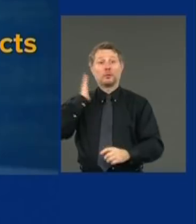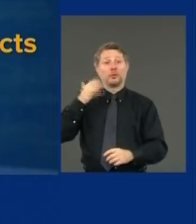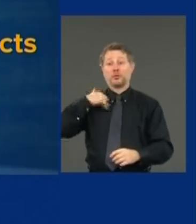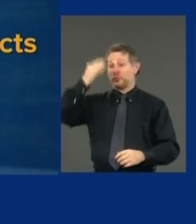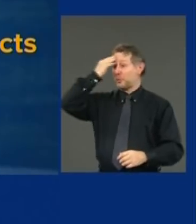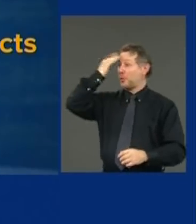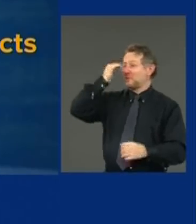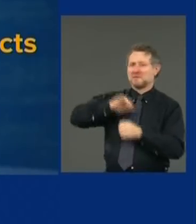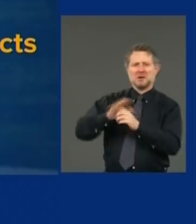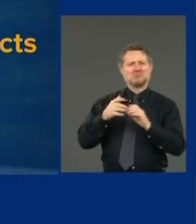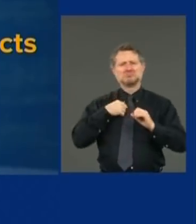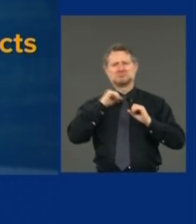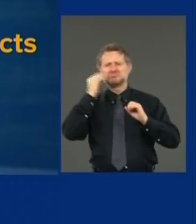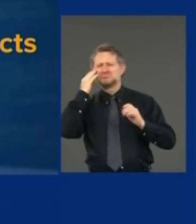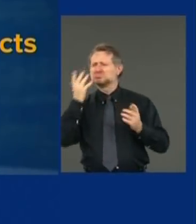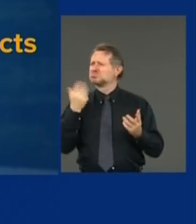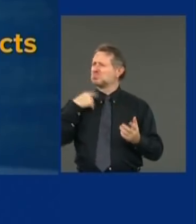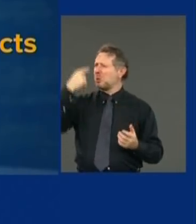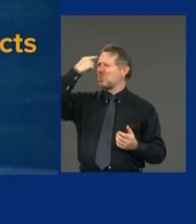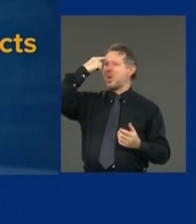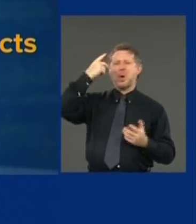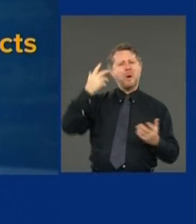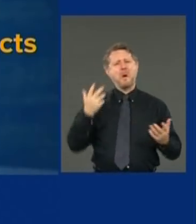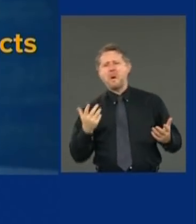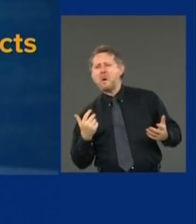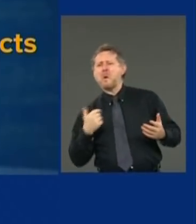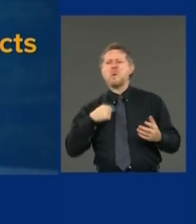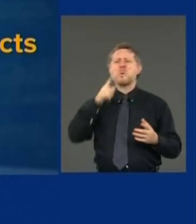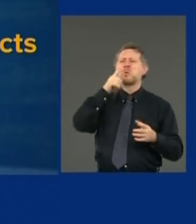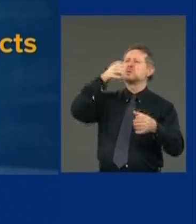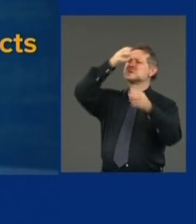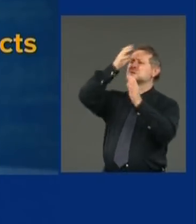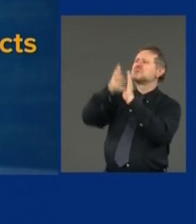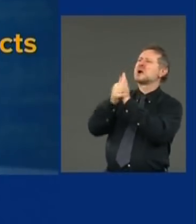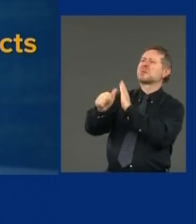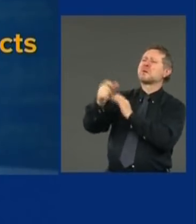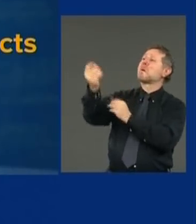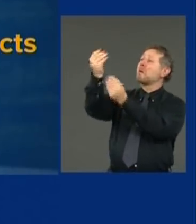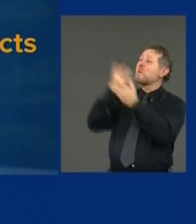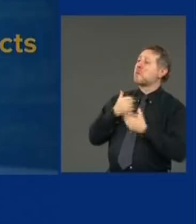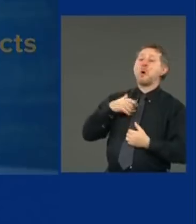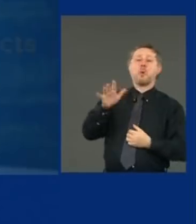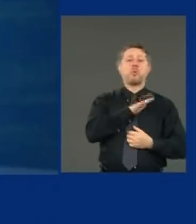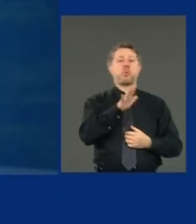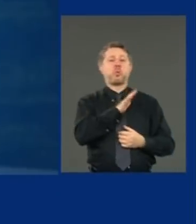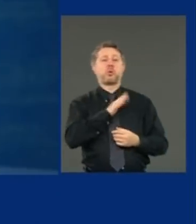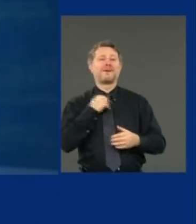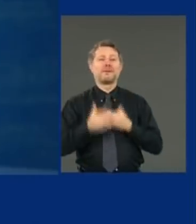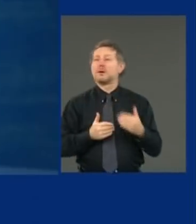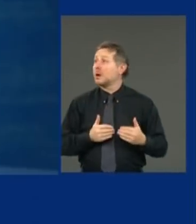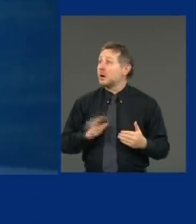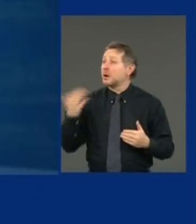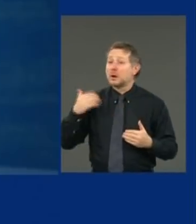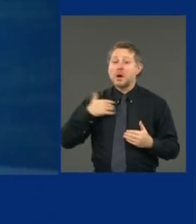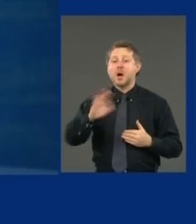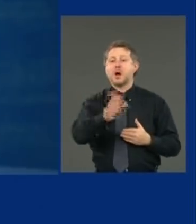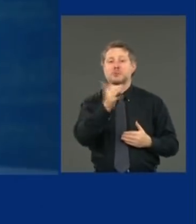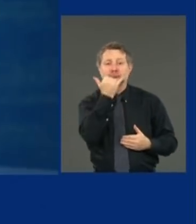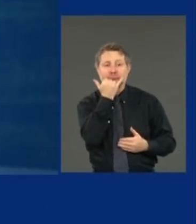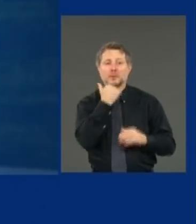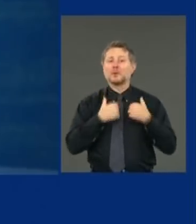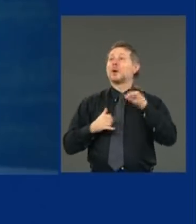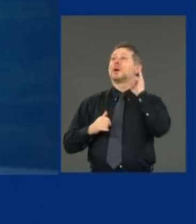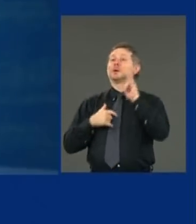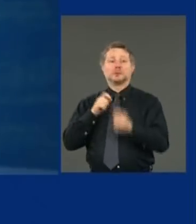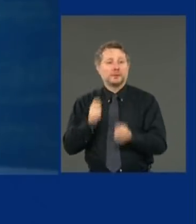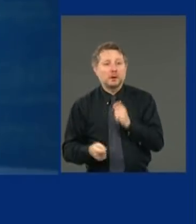assumptions that quote unquote experts made. And those facts change from day